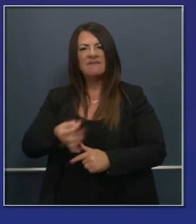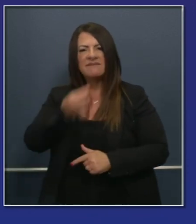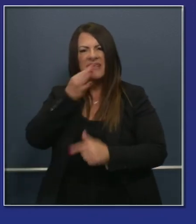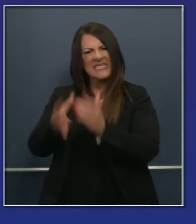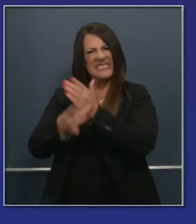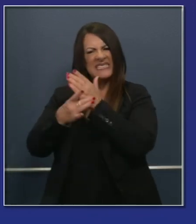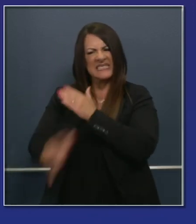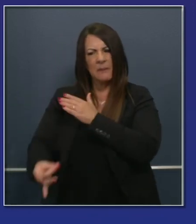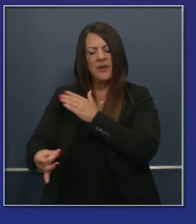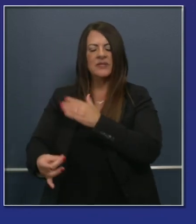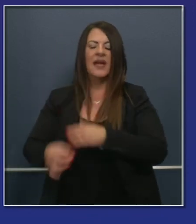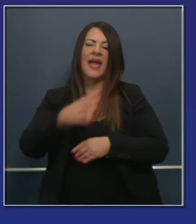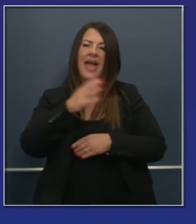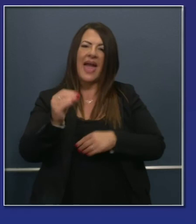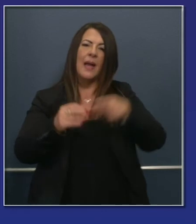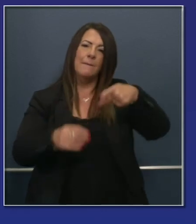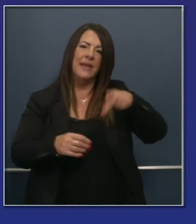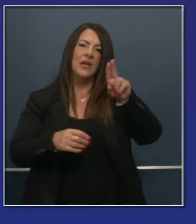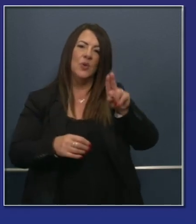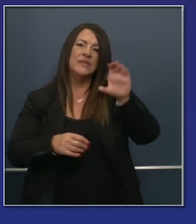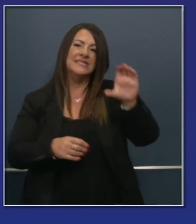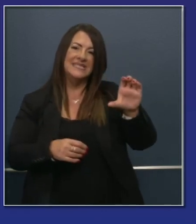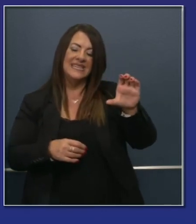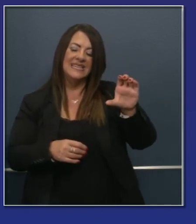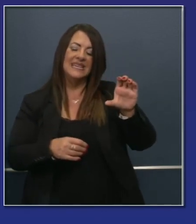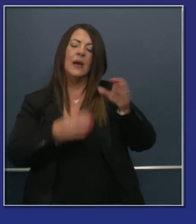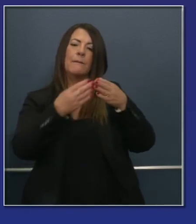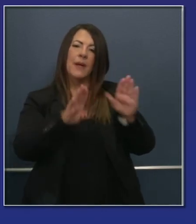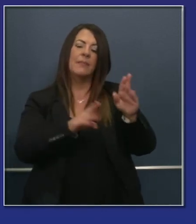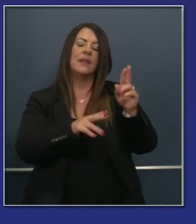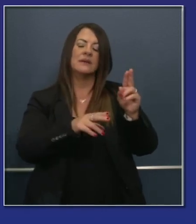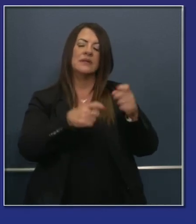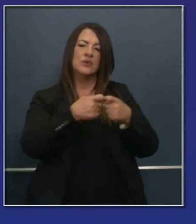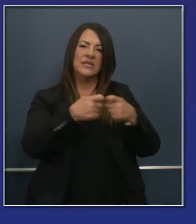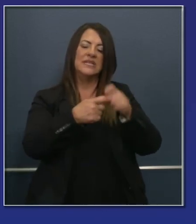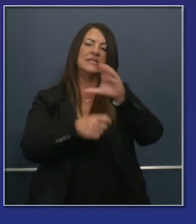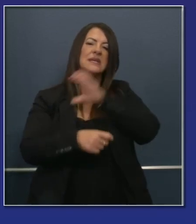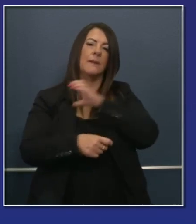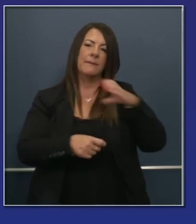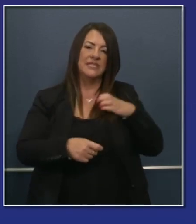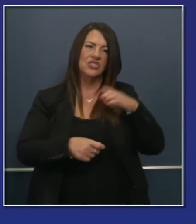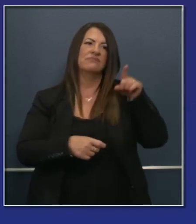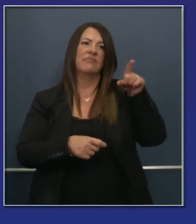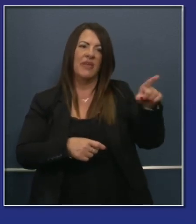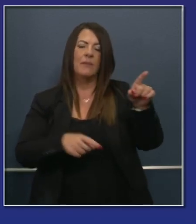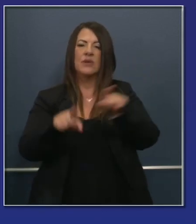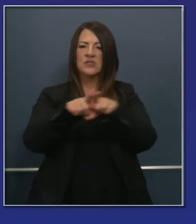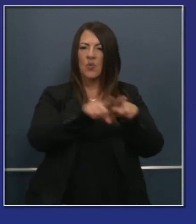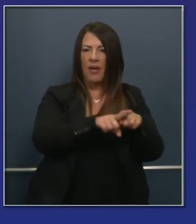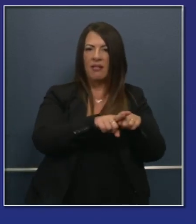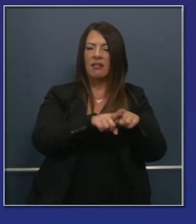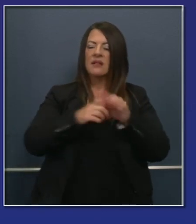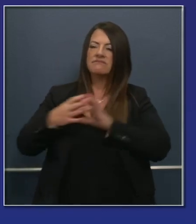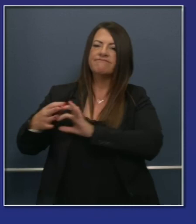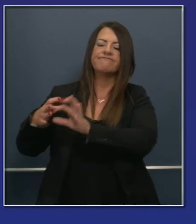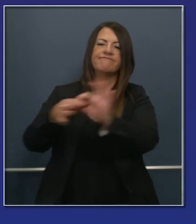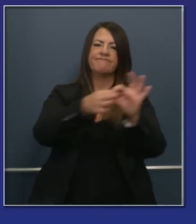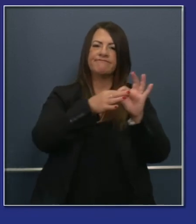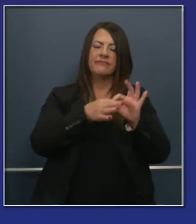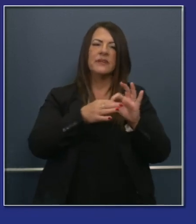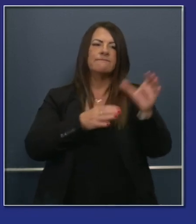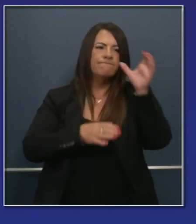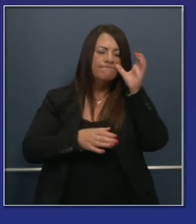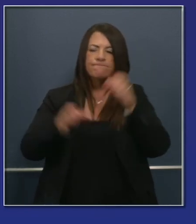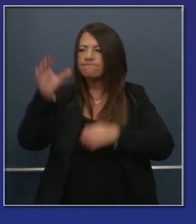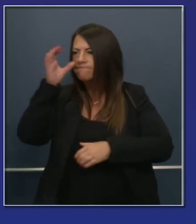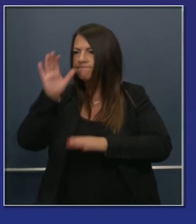California Public Utilities Commission and elsewhere. We've put out today an executive order, quite literally codifying a lot of those recommendations,